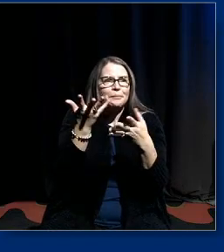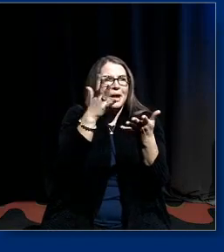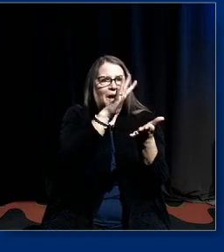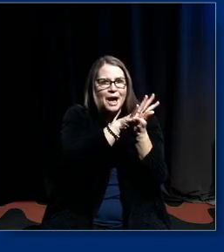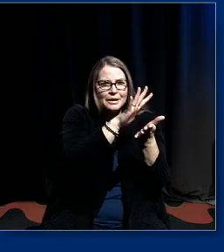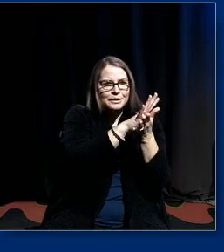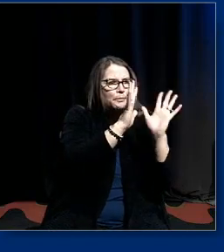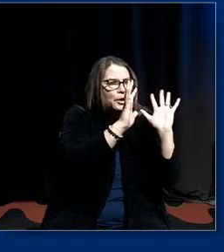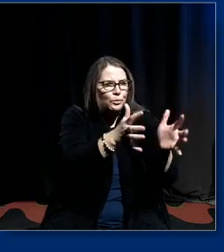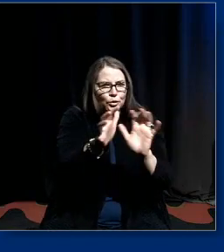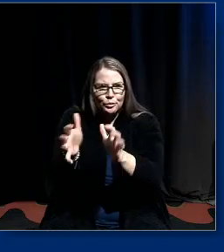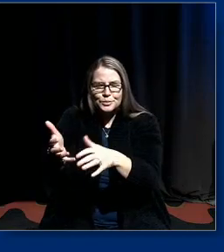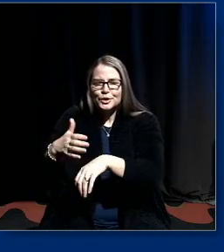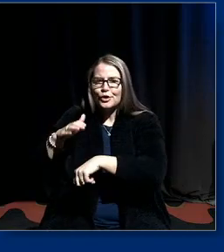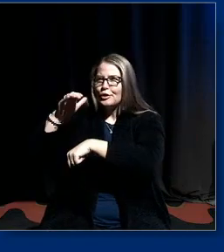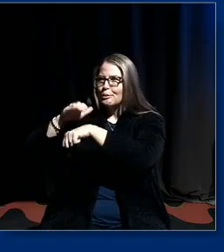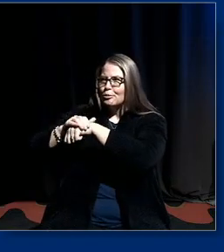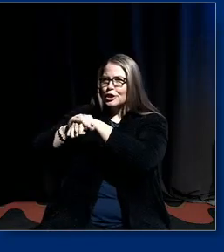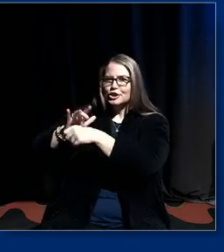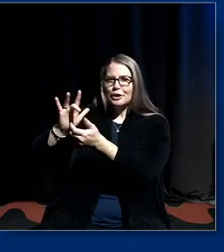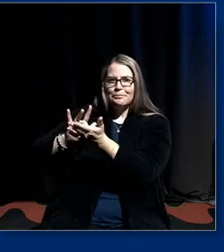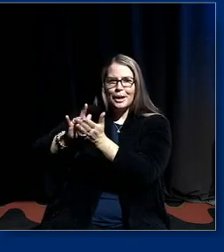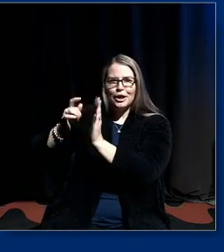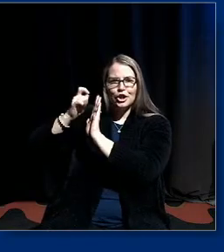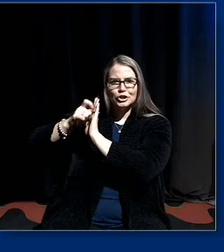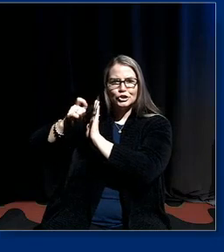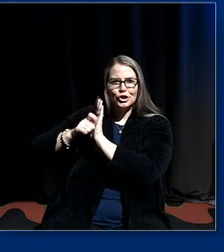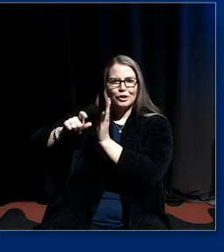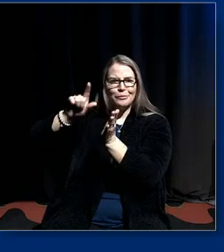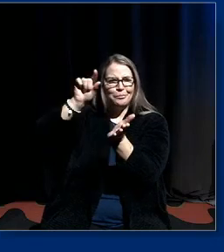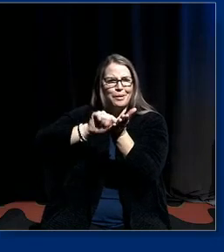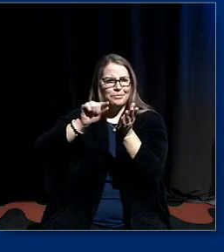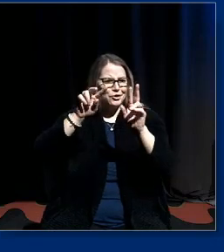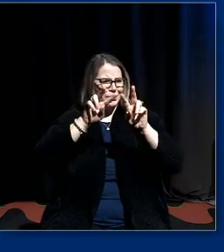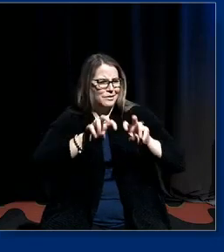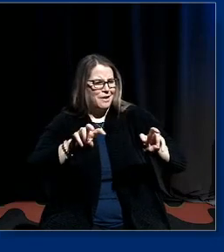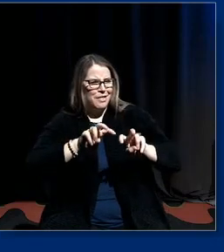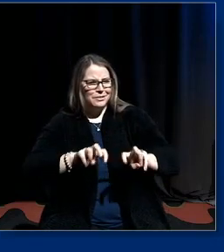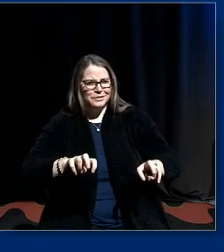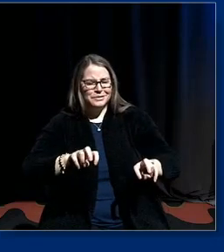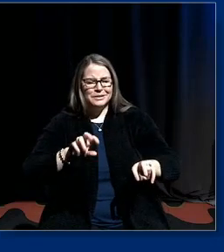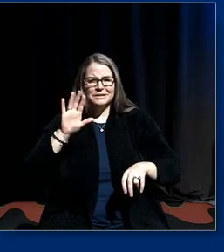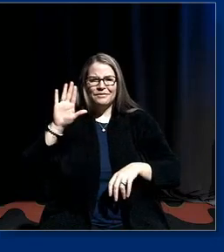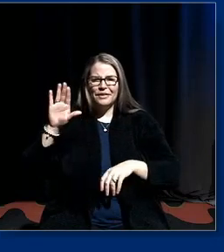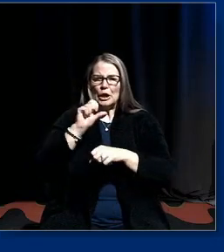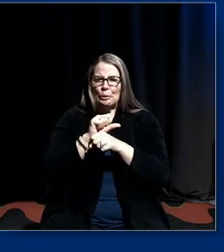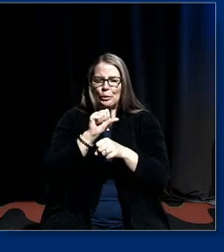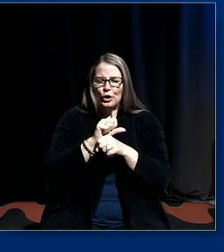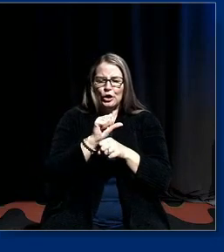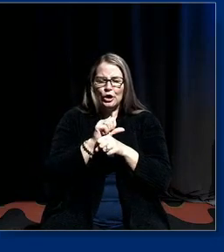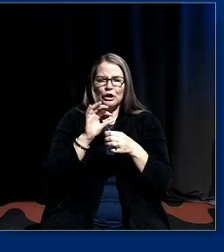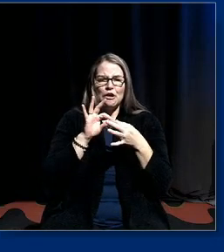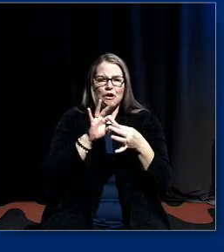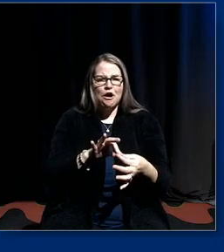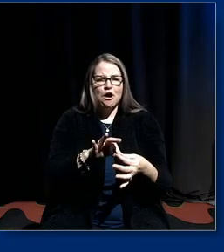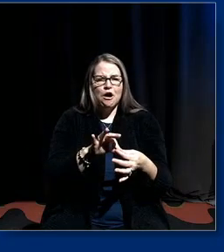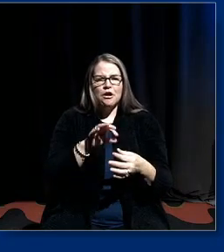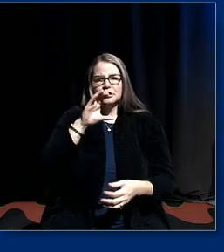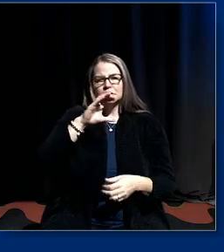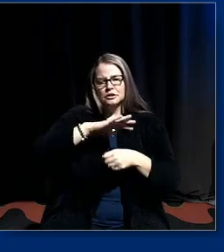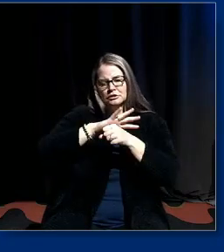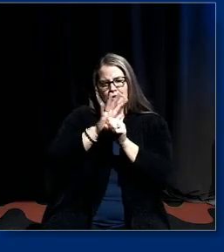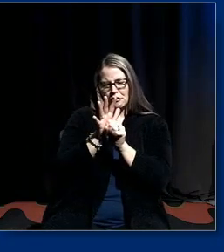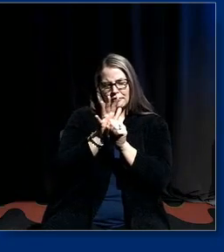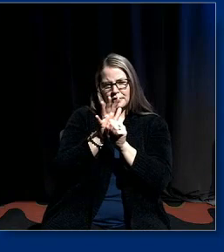the british uh medical journal published an analysis of its its its work on um uh covid